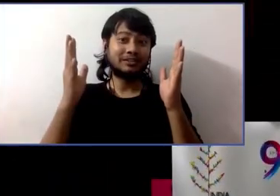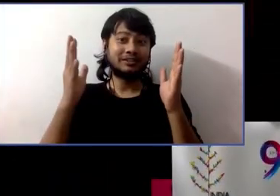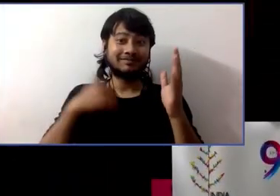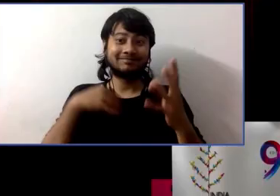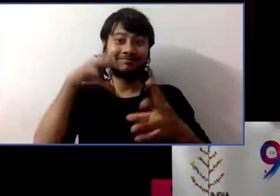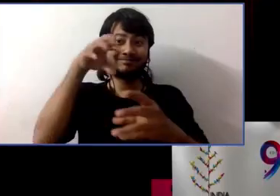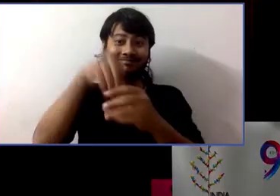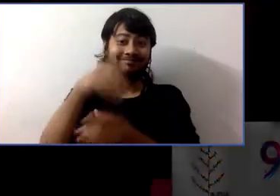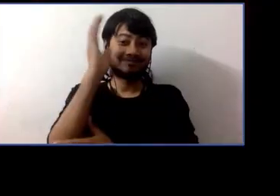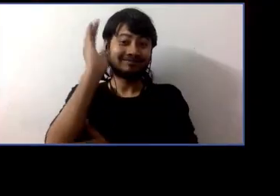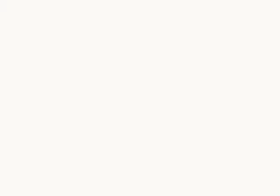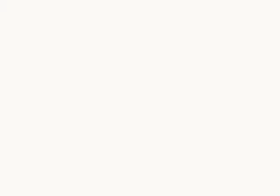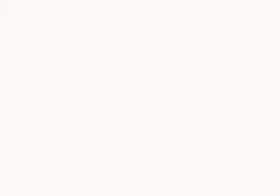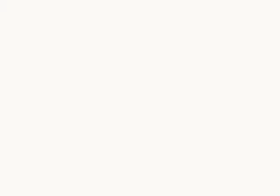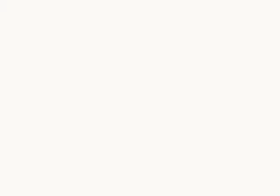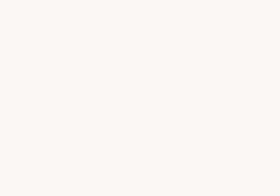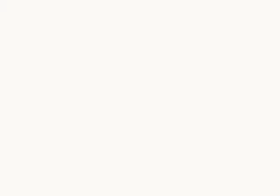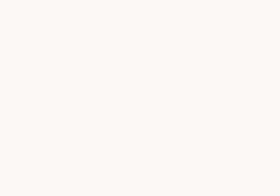india inclusion summit